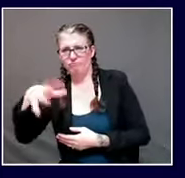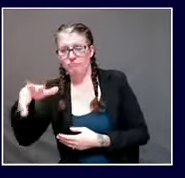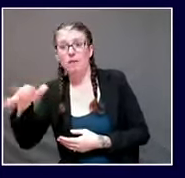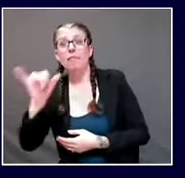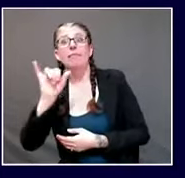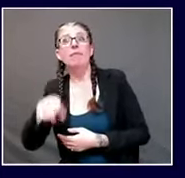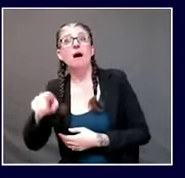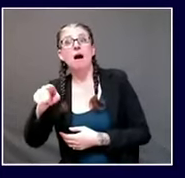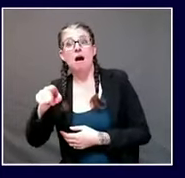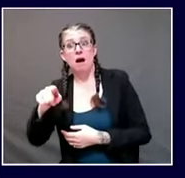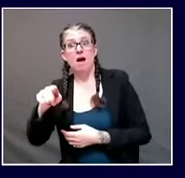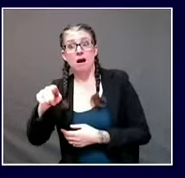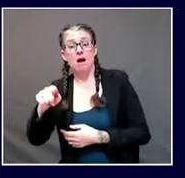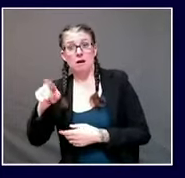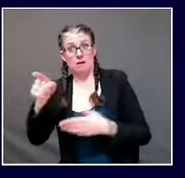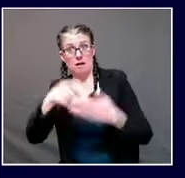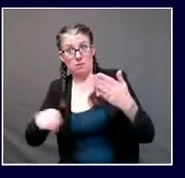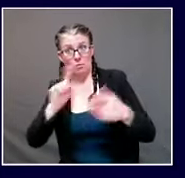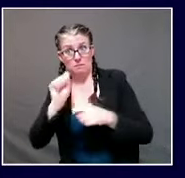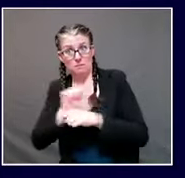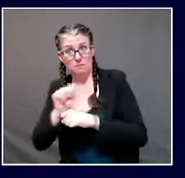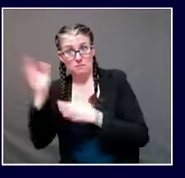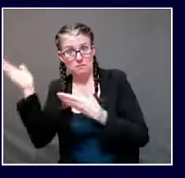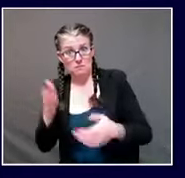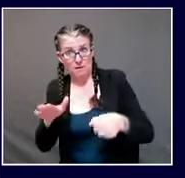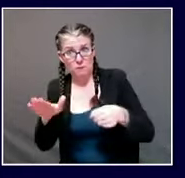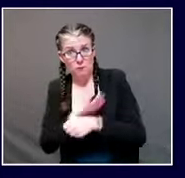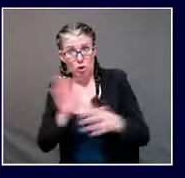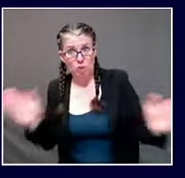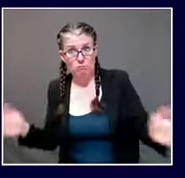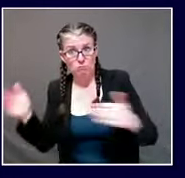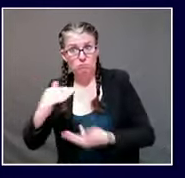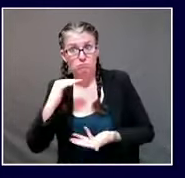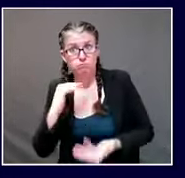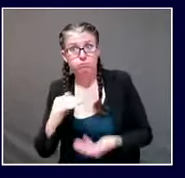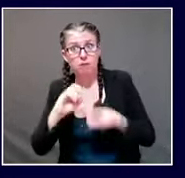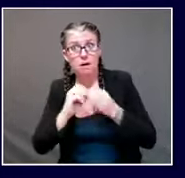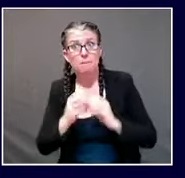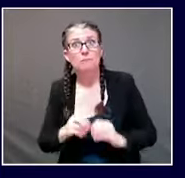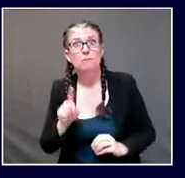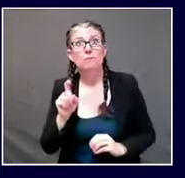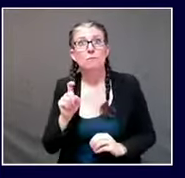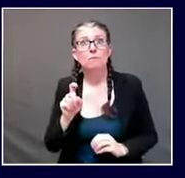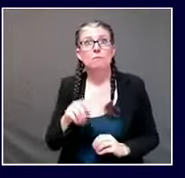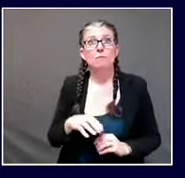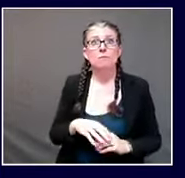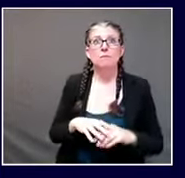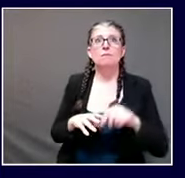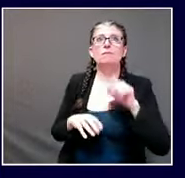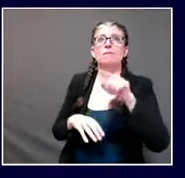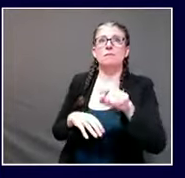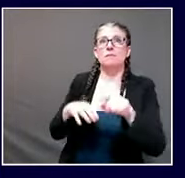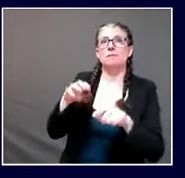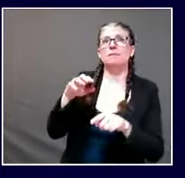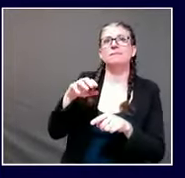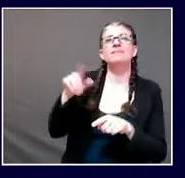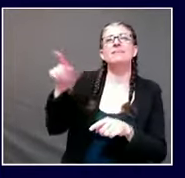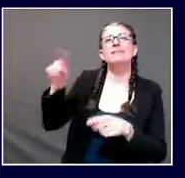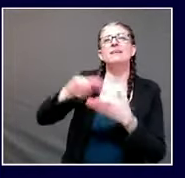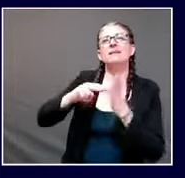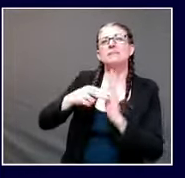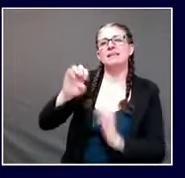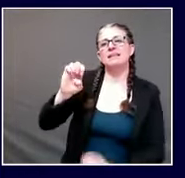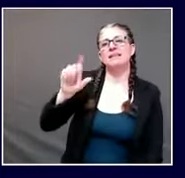doses available for the entire country okay and the number of